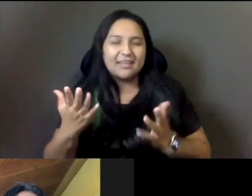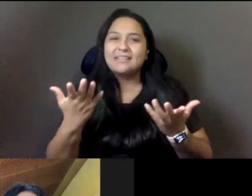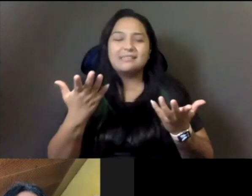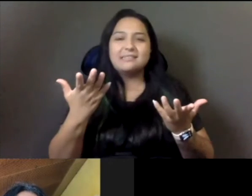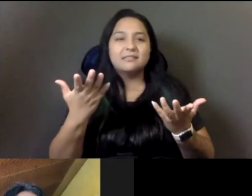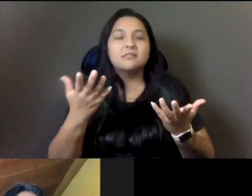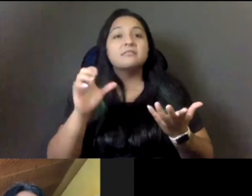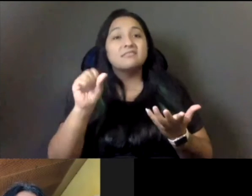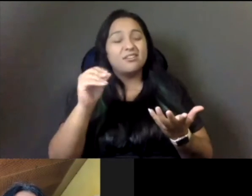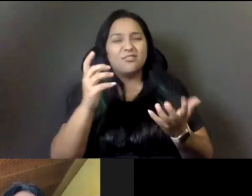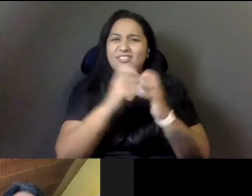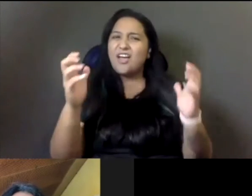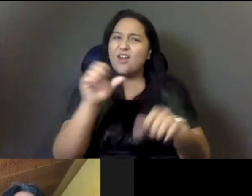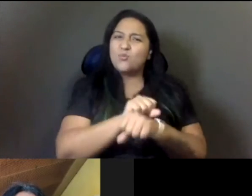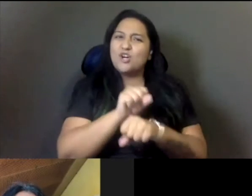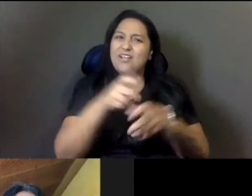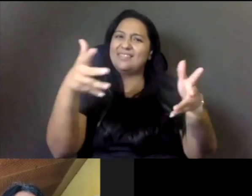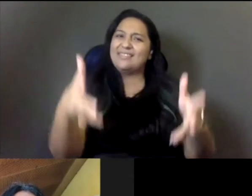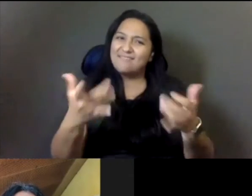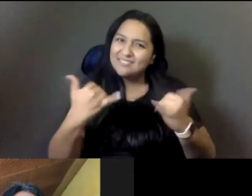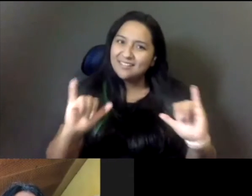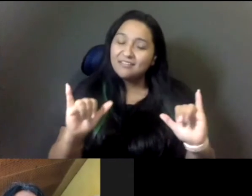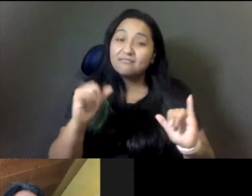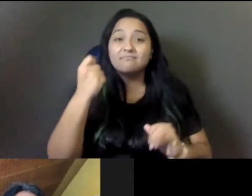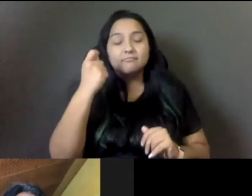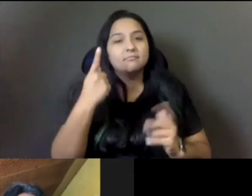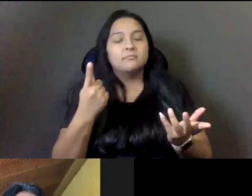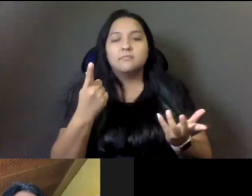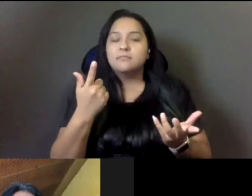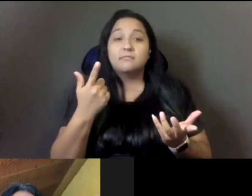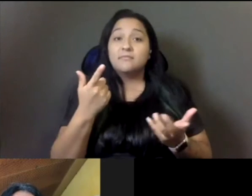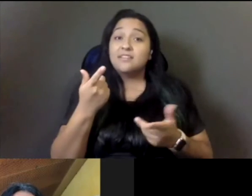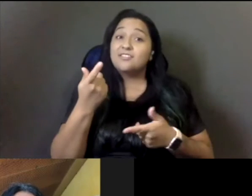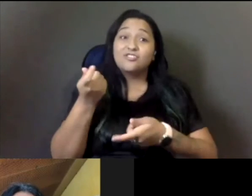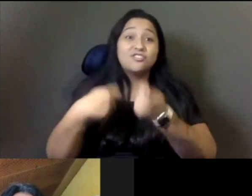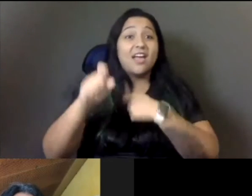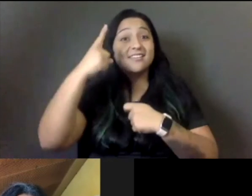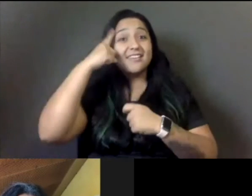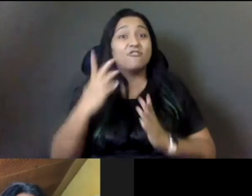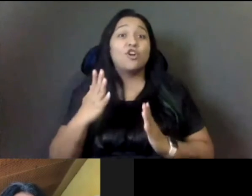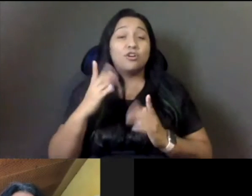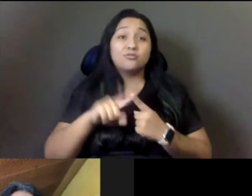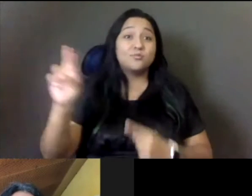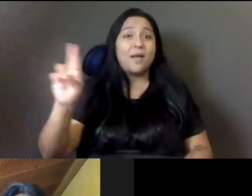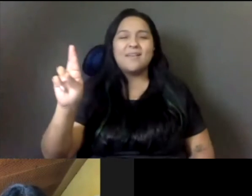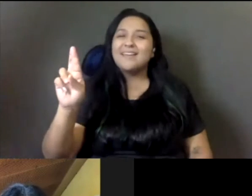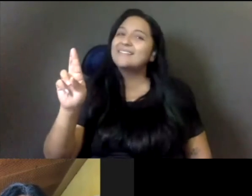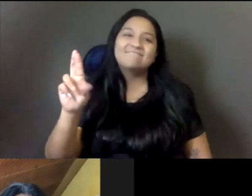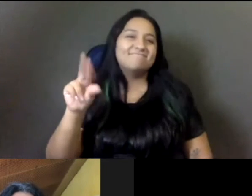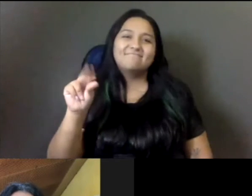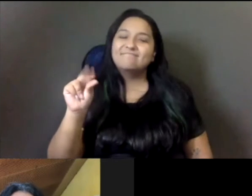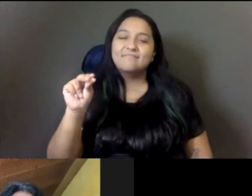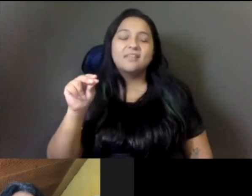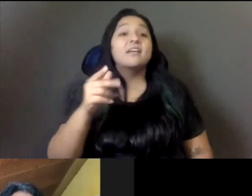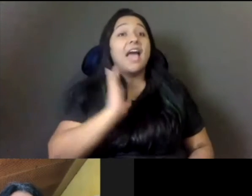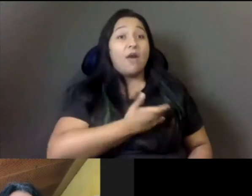what we need to do is we cannot afford a Republican governor. This governor, um, we can continue to hold them accountable, work with